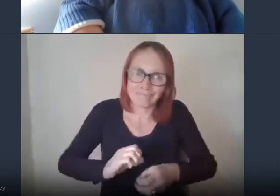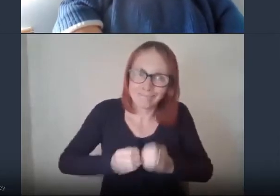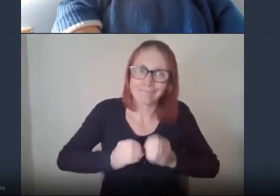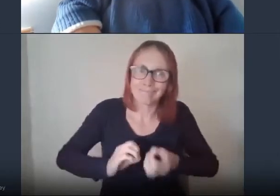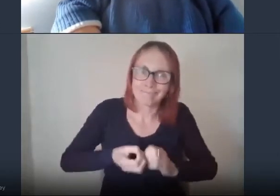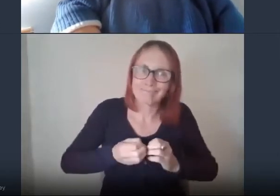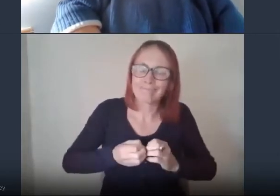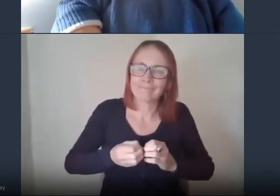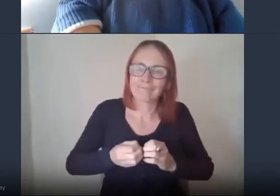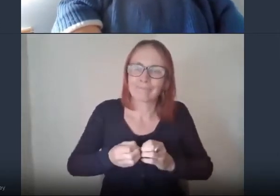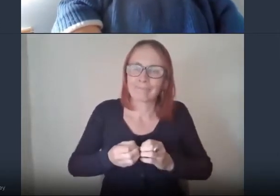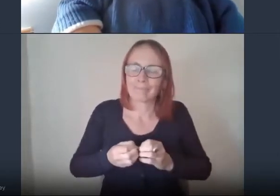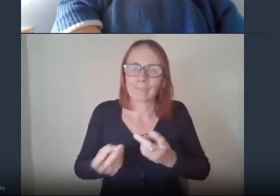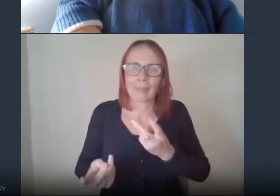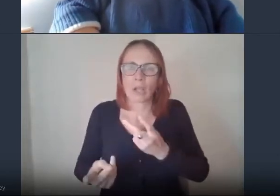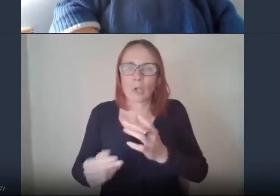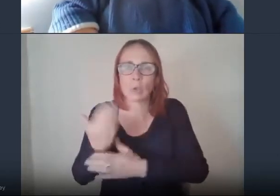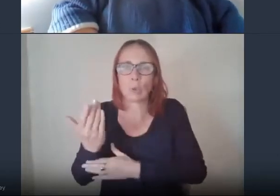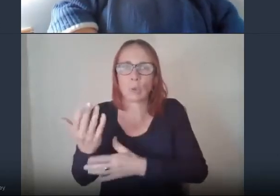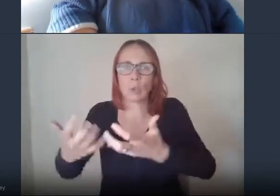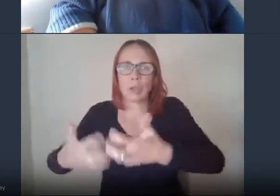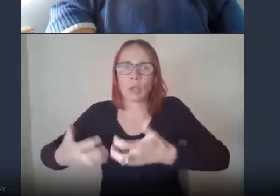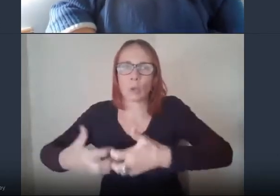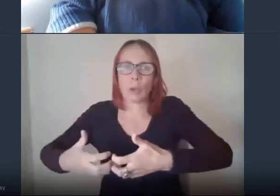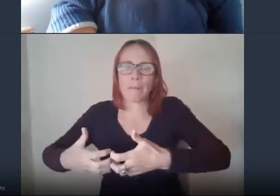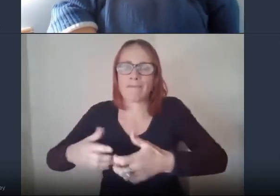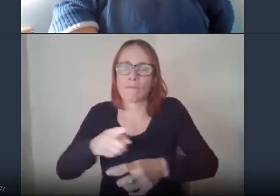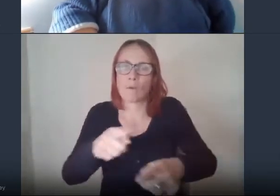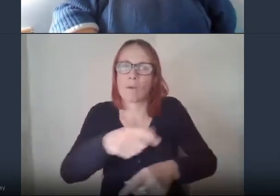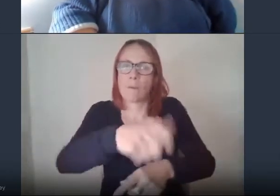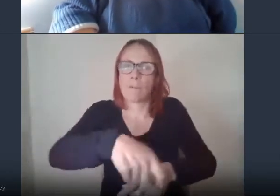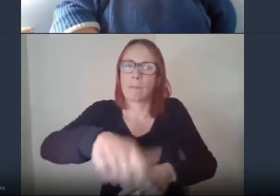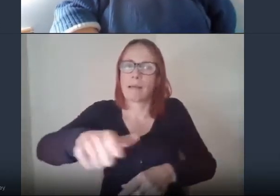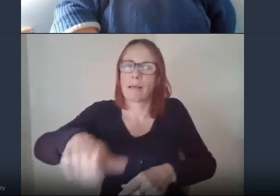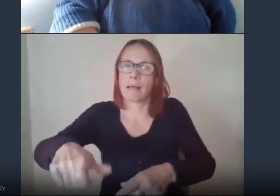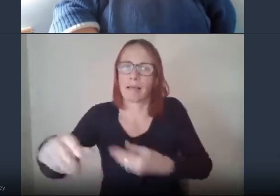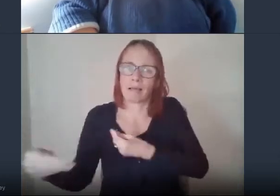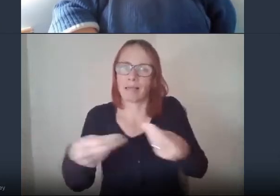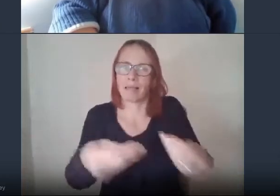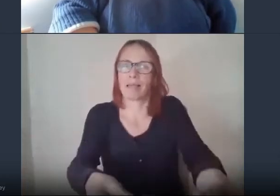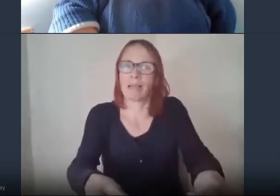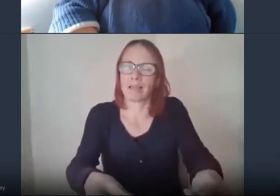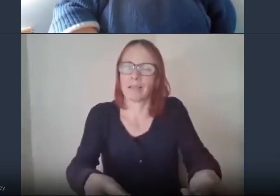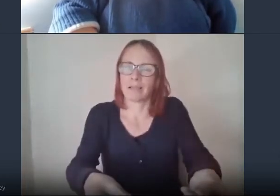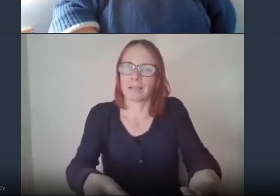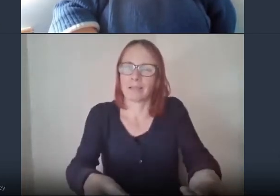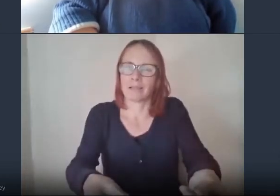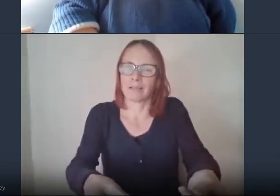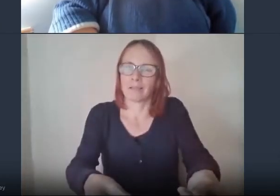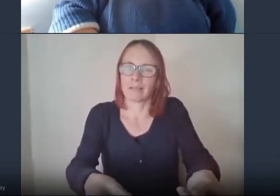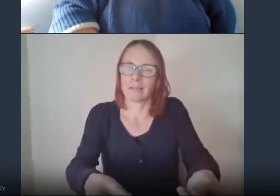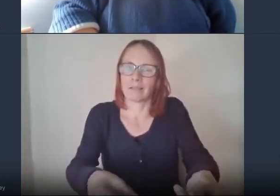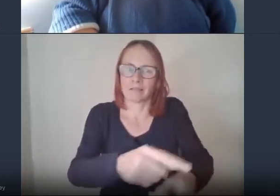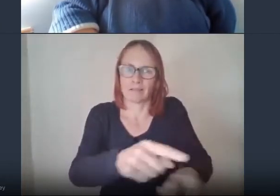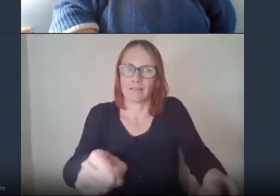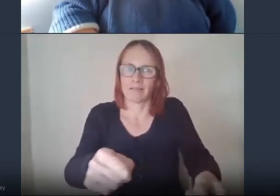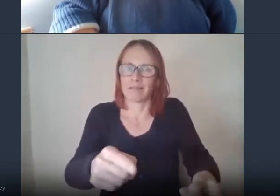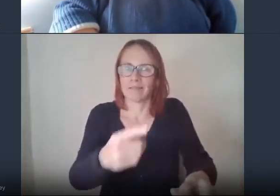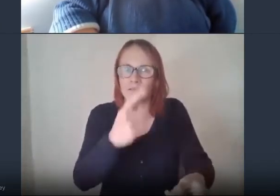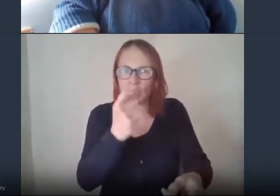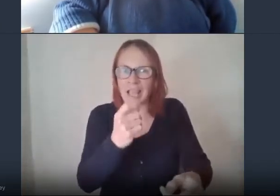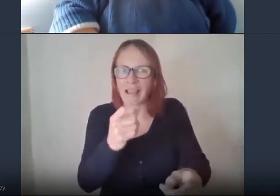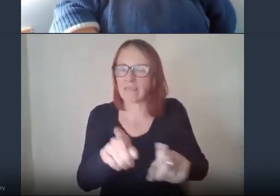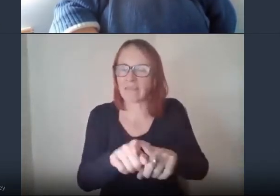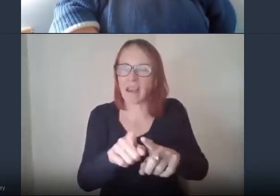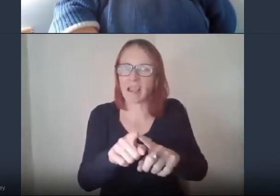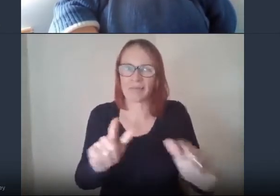to pass on to our service users so that they could um take place in zoom calls